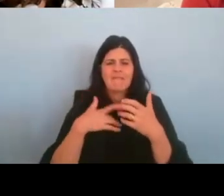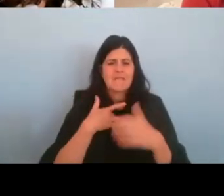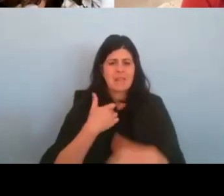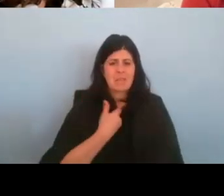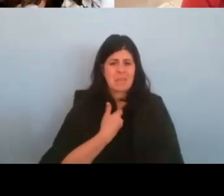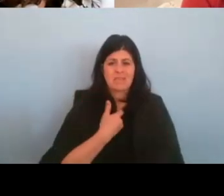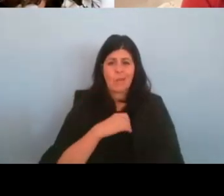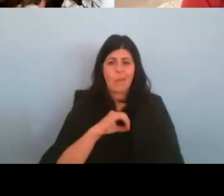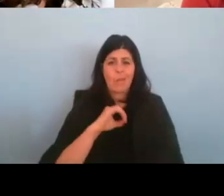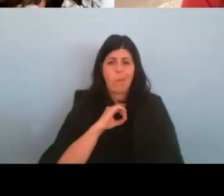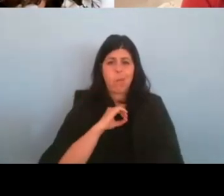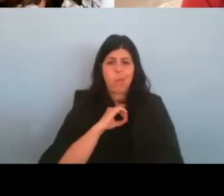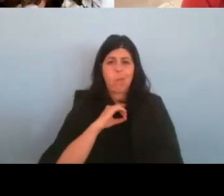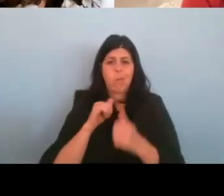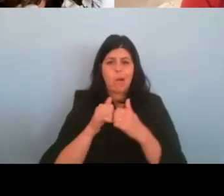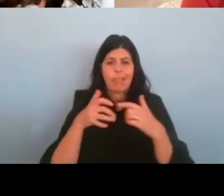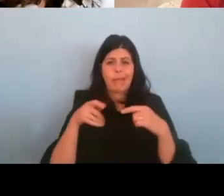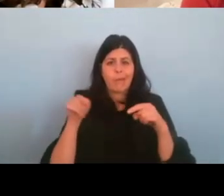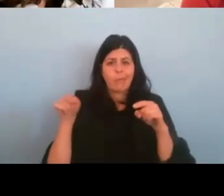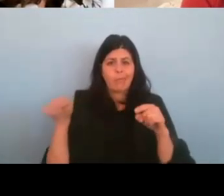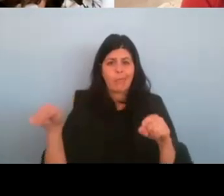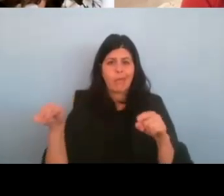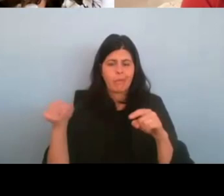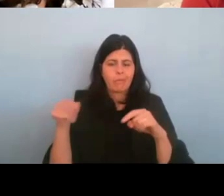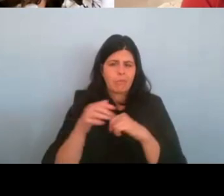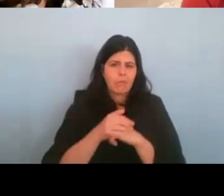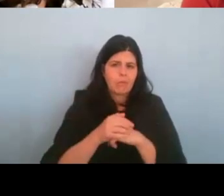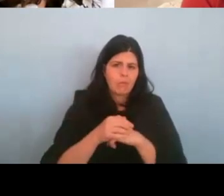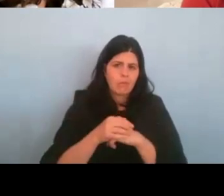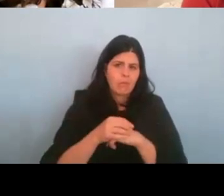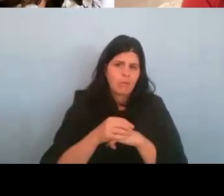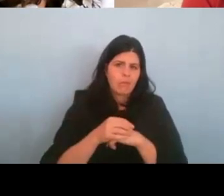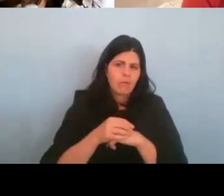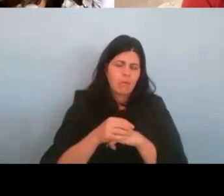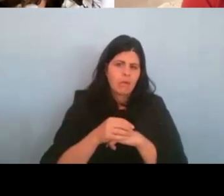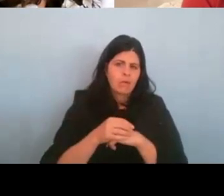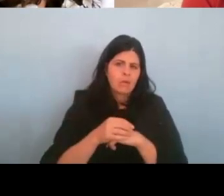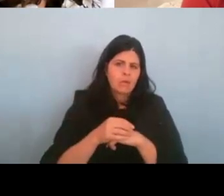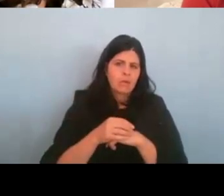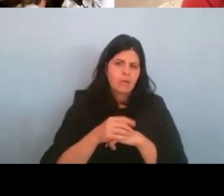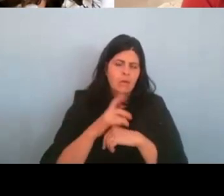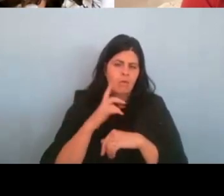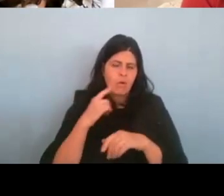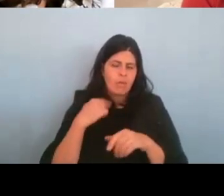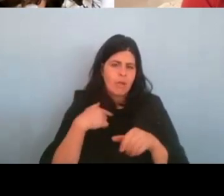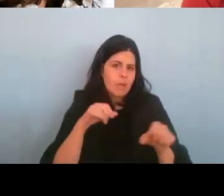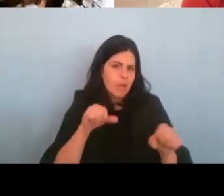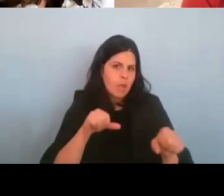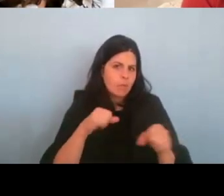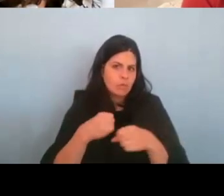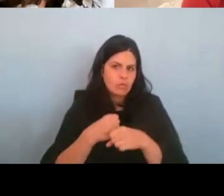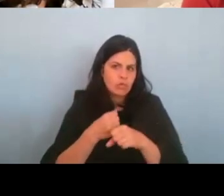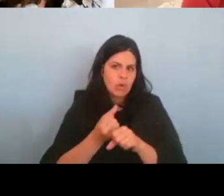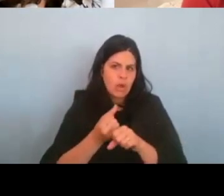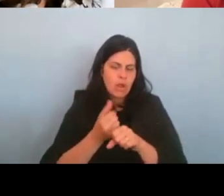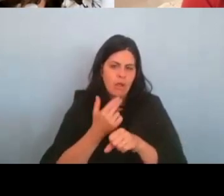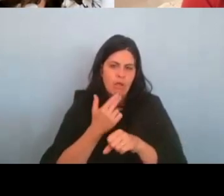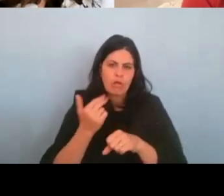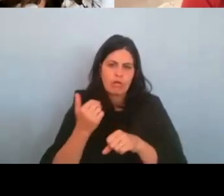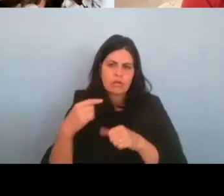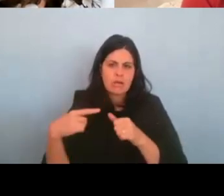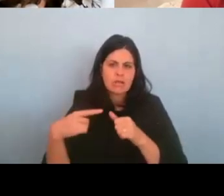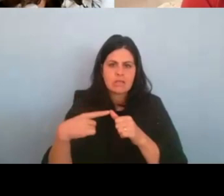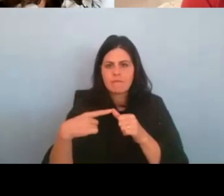Um, and so this was sort of a, being able to create 13 as my, as you know, the first narrative